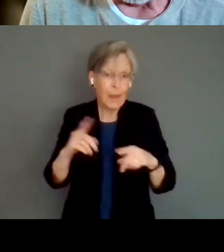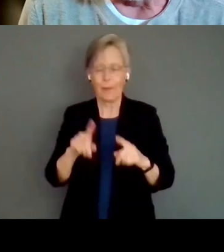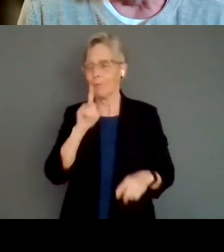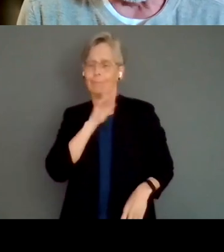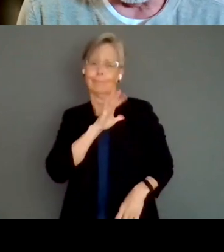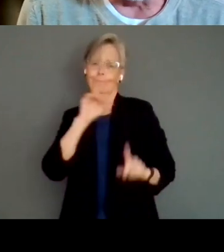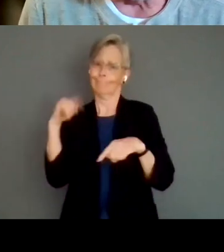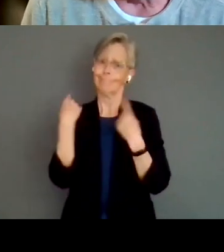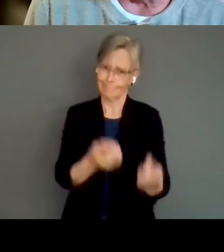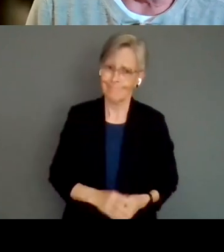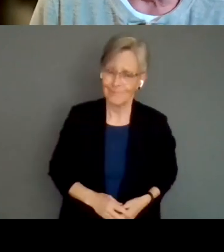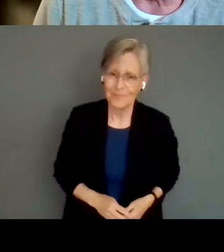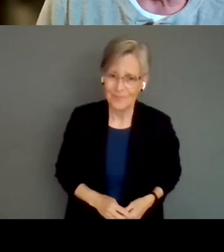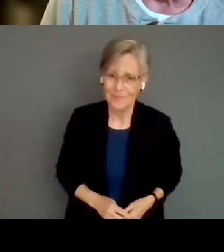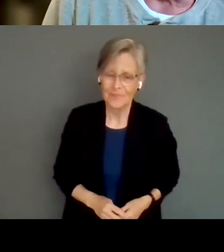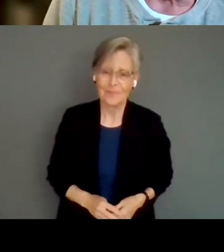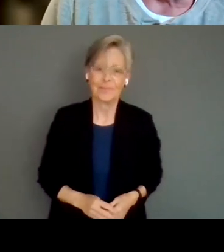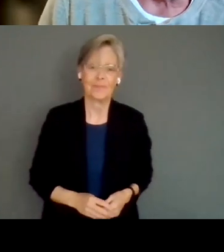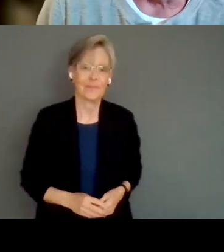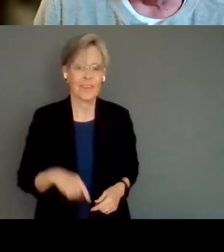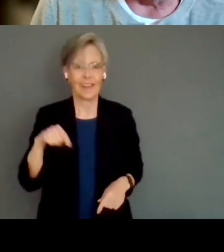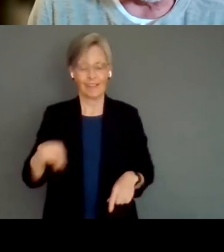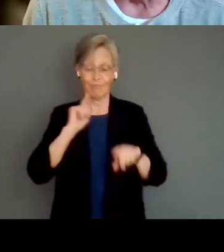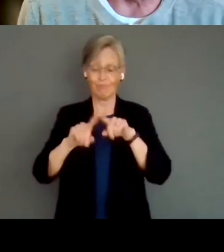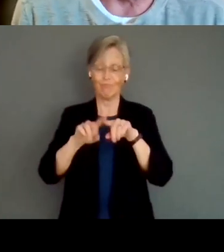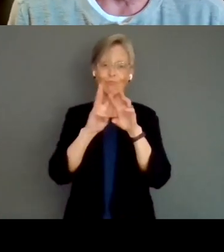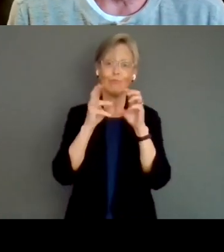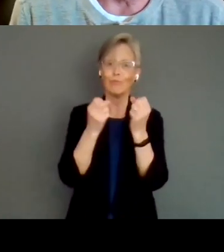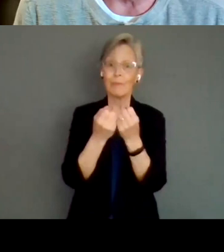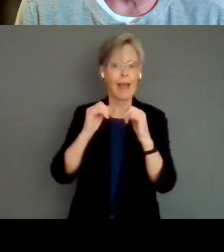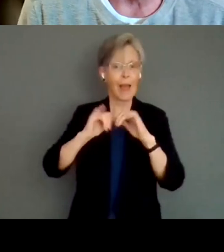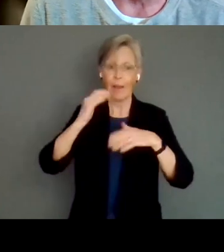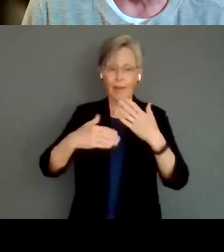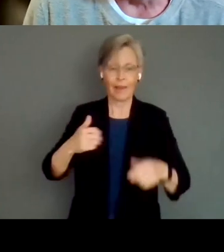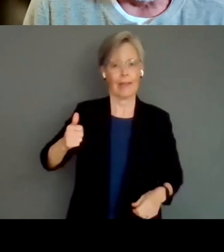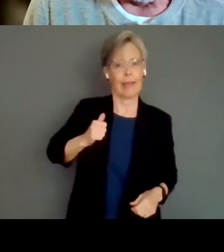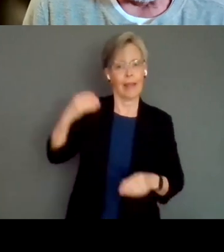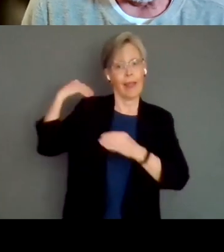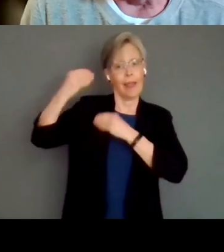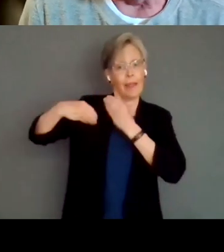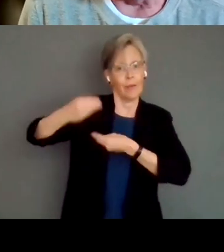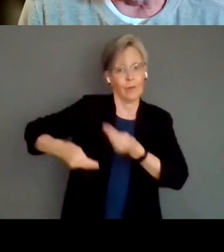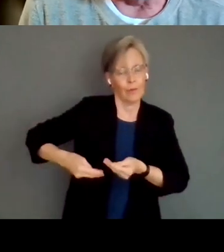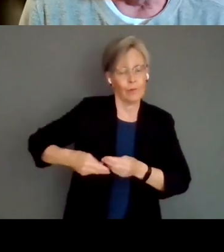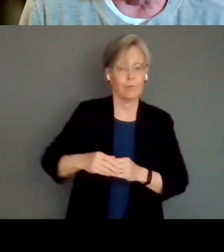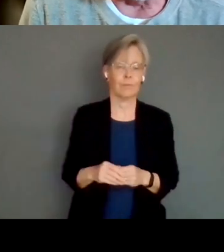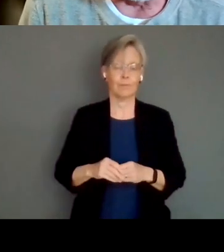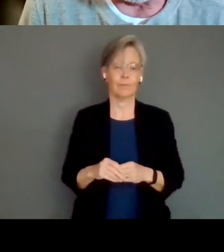all these workshops were made possible by Canadian heritage and